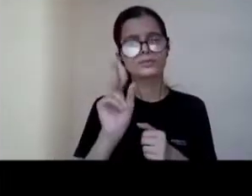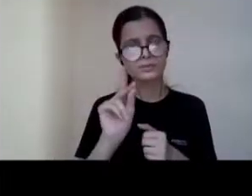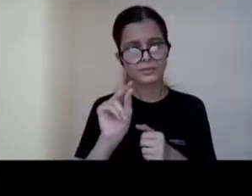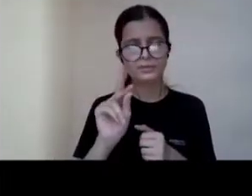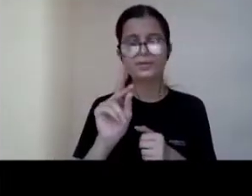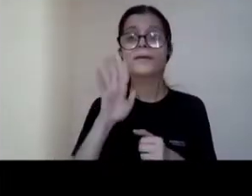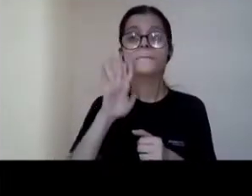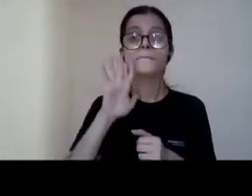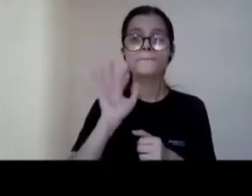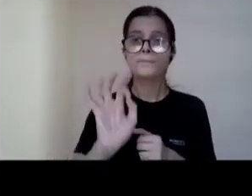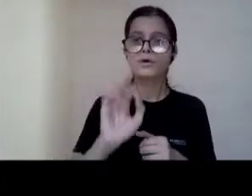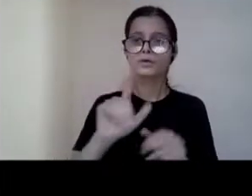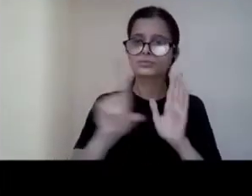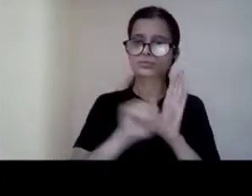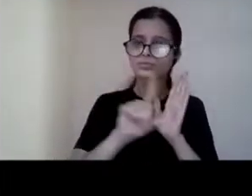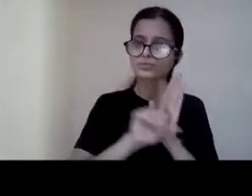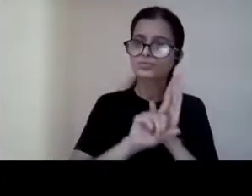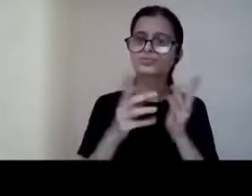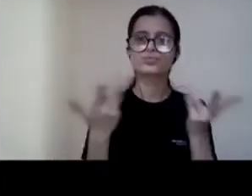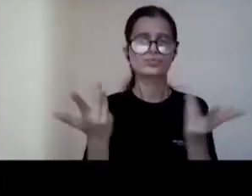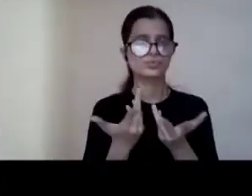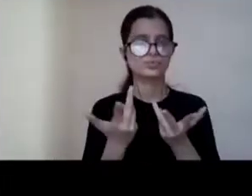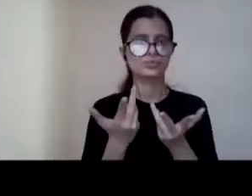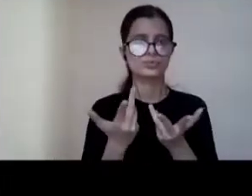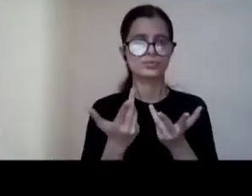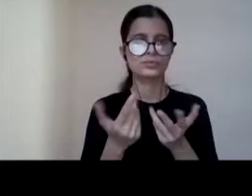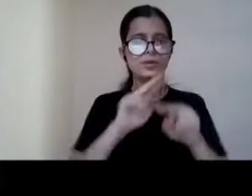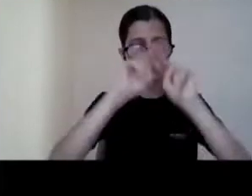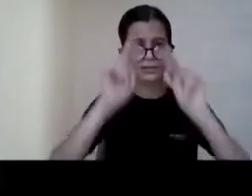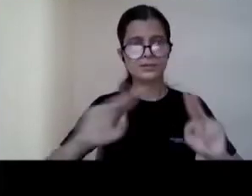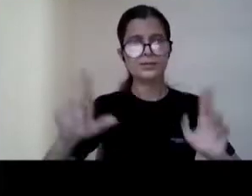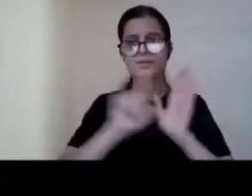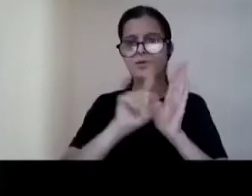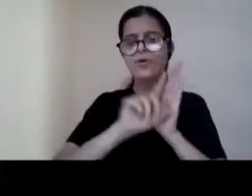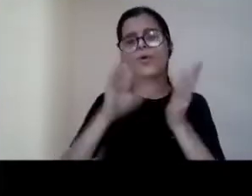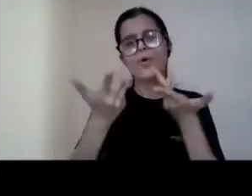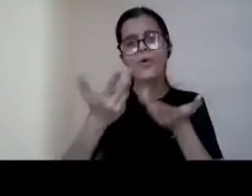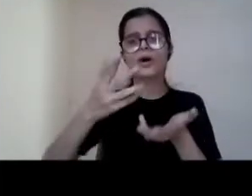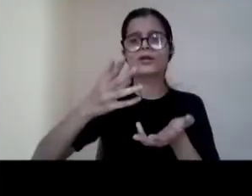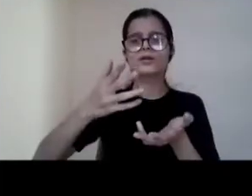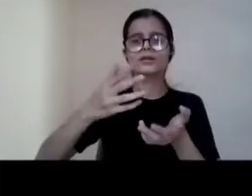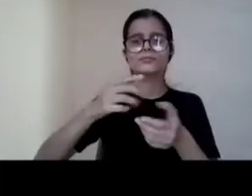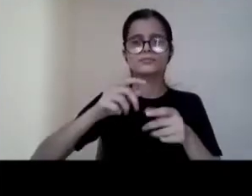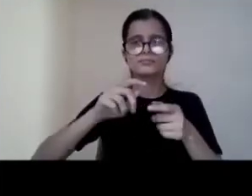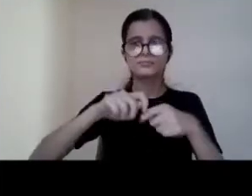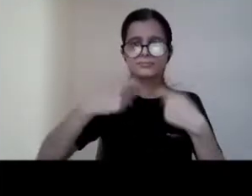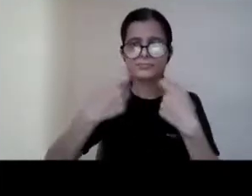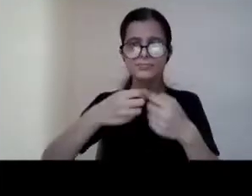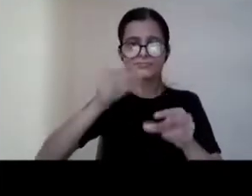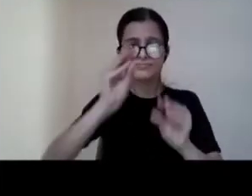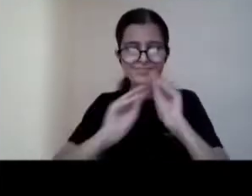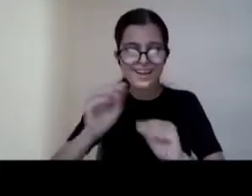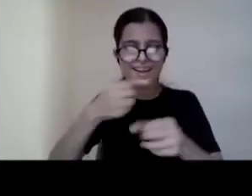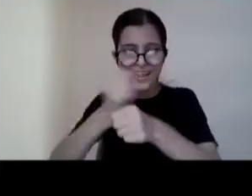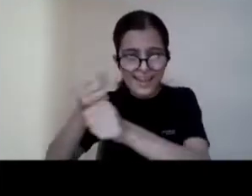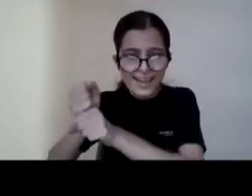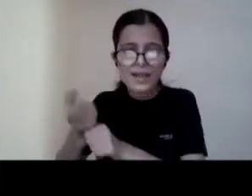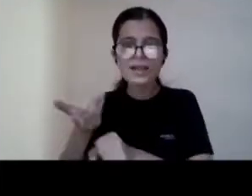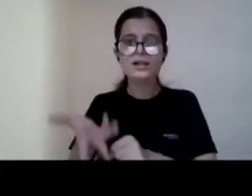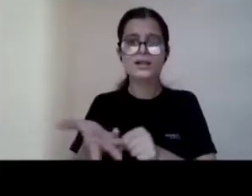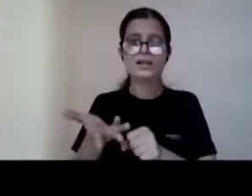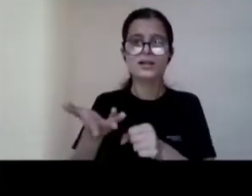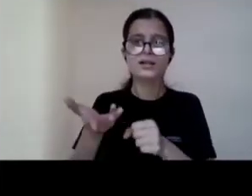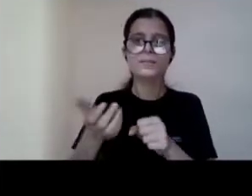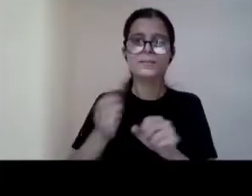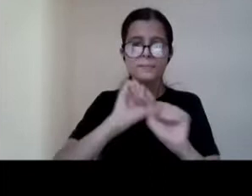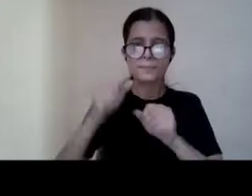uh law uh international law or a convention of course you must have been hearing a lot about it and